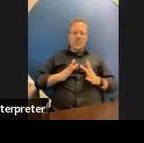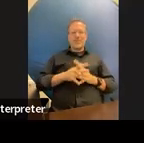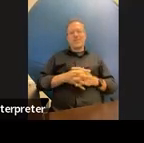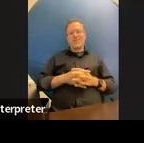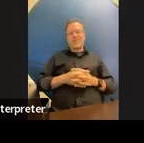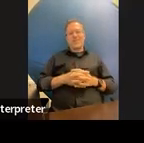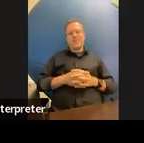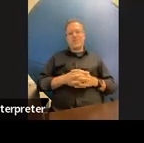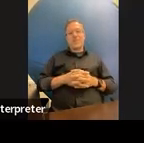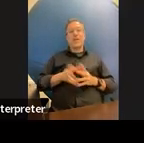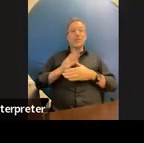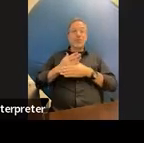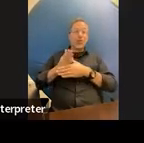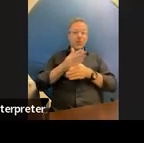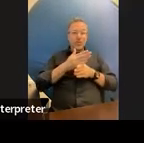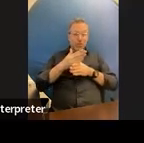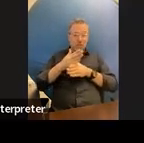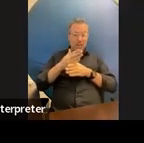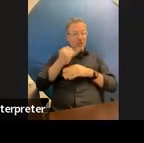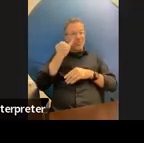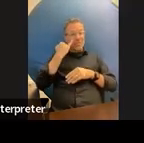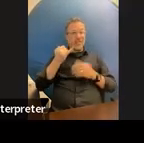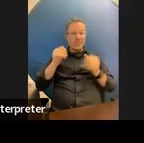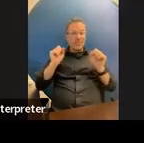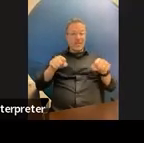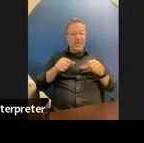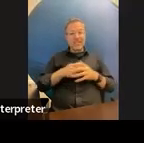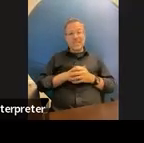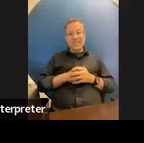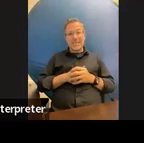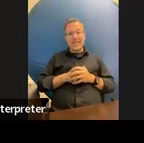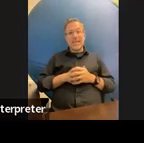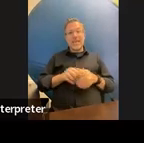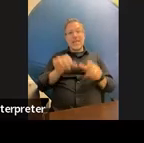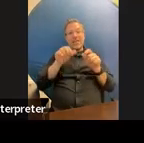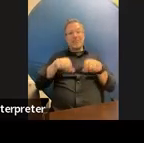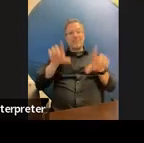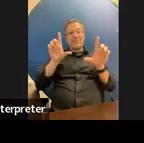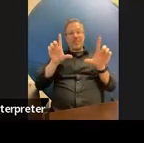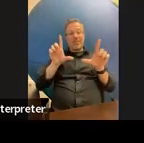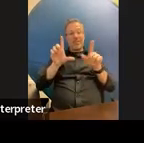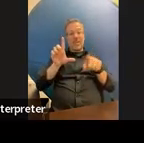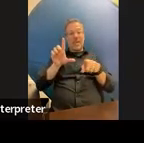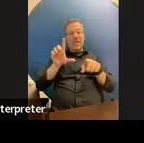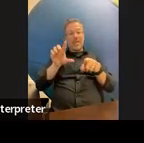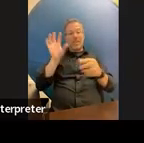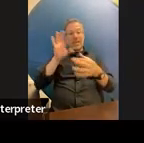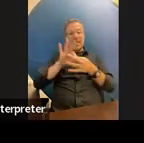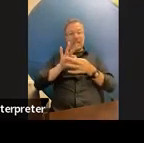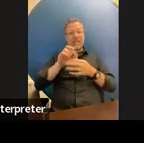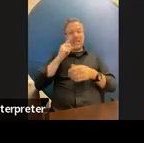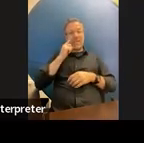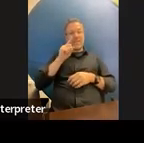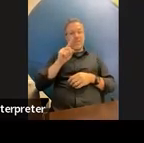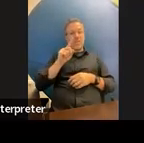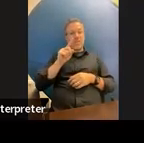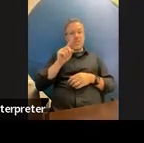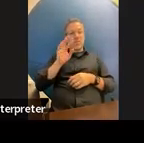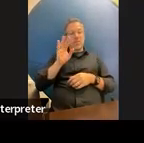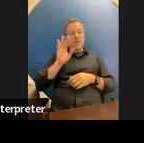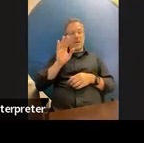so share those as you like this is the link um for your